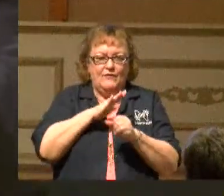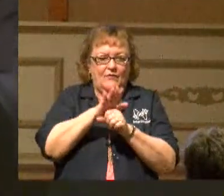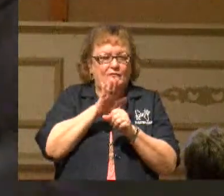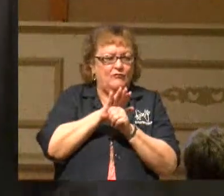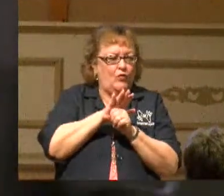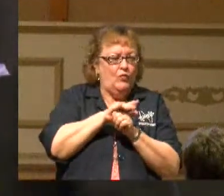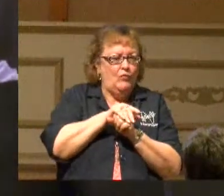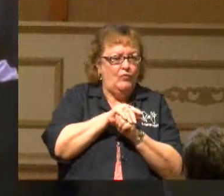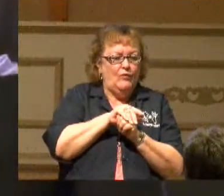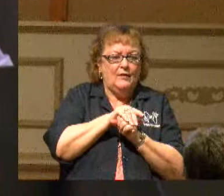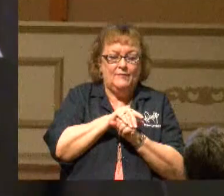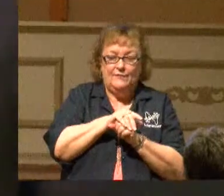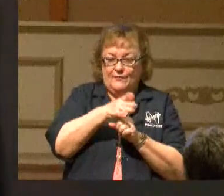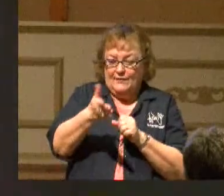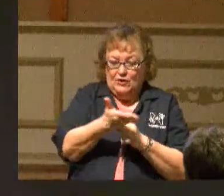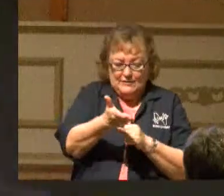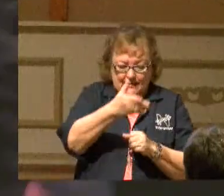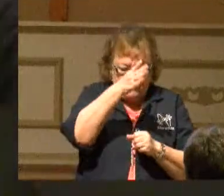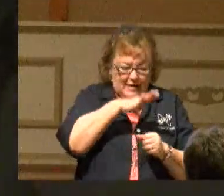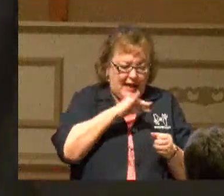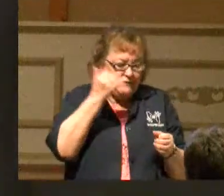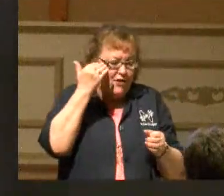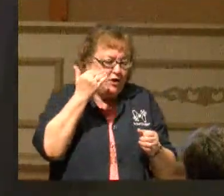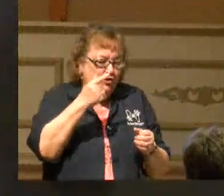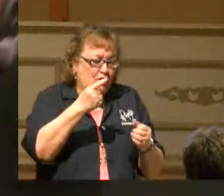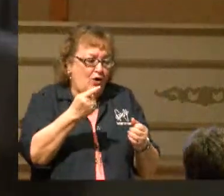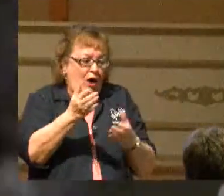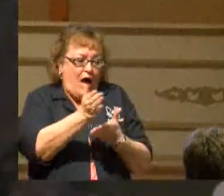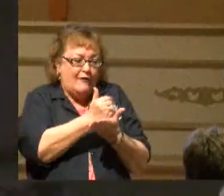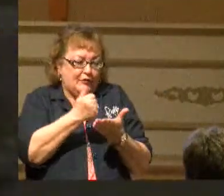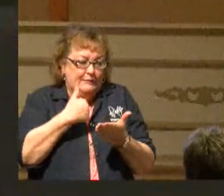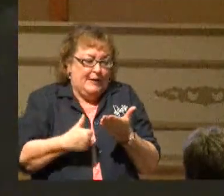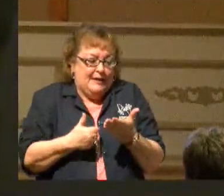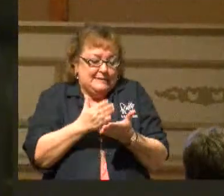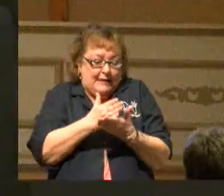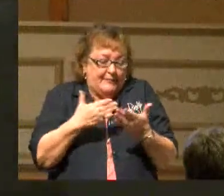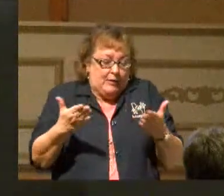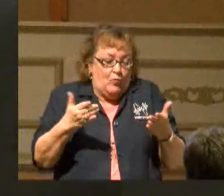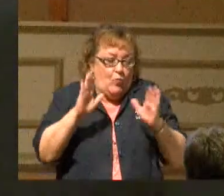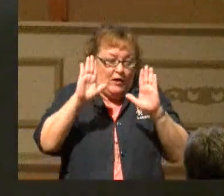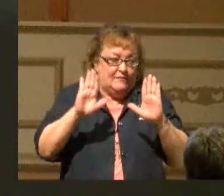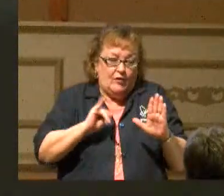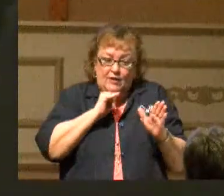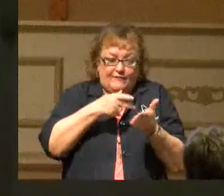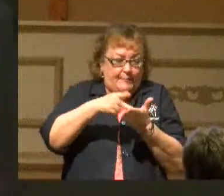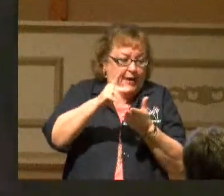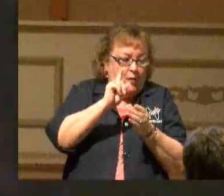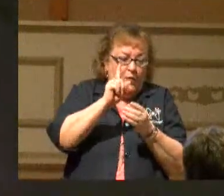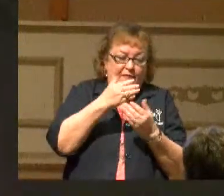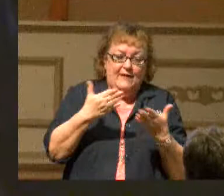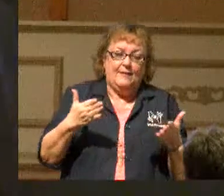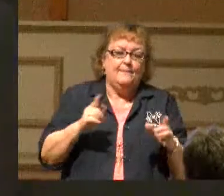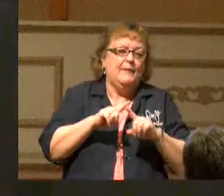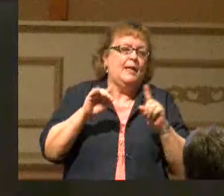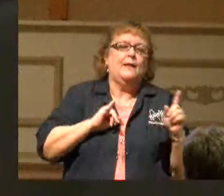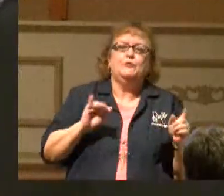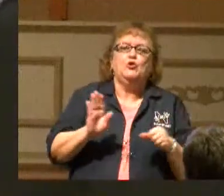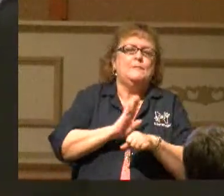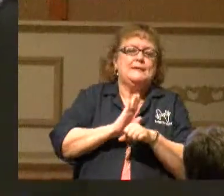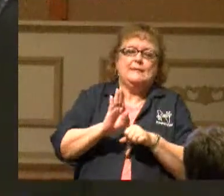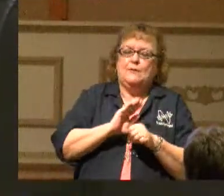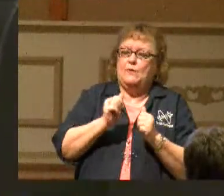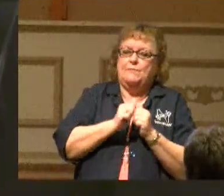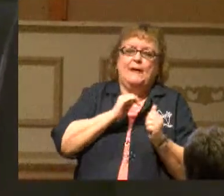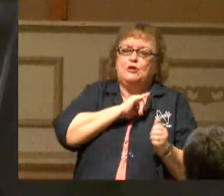Here's a man who said, I know that you're offering me something wonderful. I know that I don't have to pay one thing for it, but I'm too busy